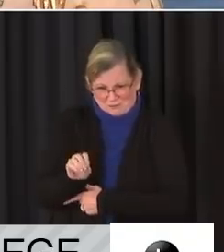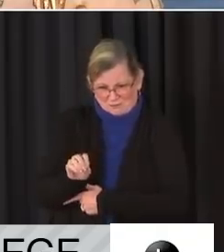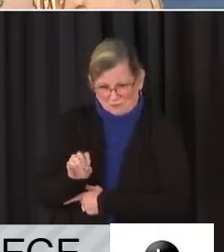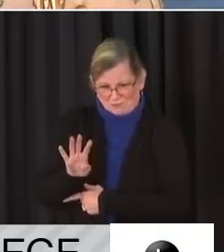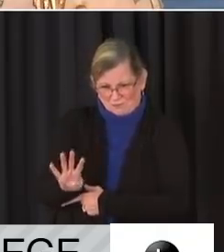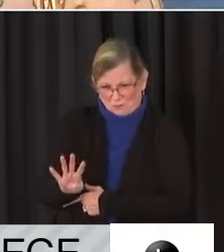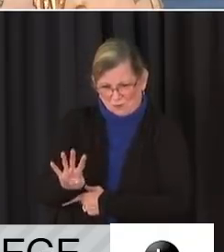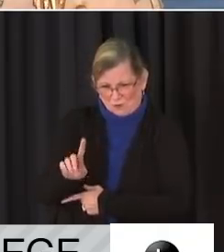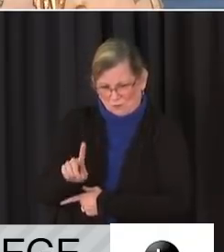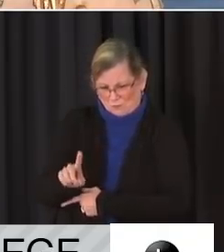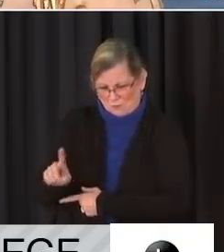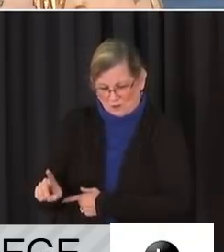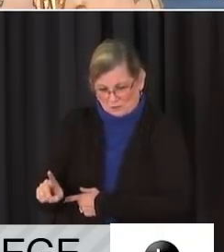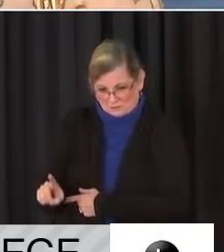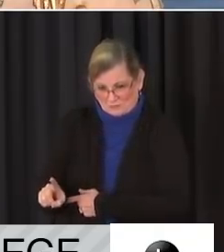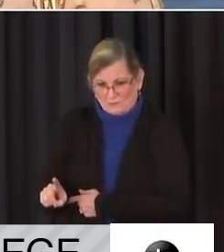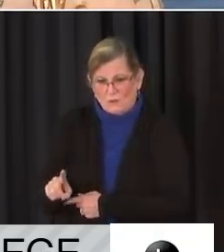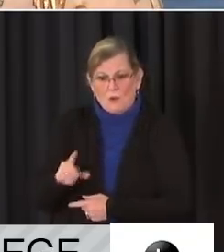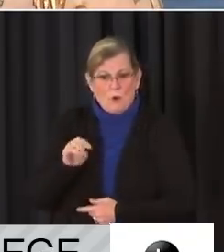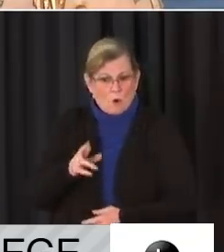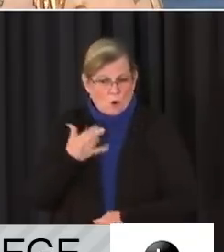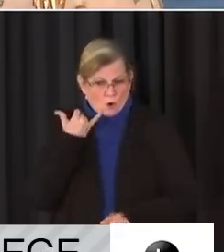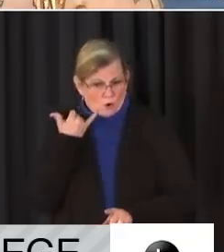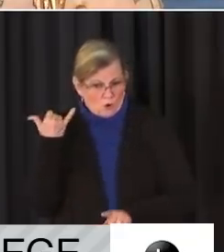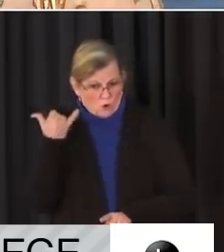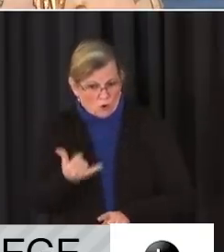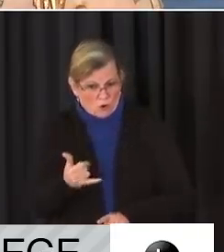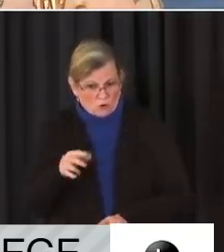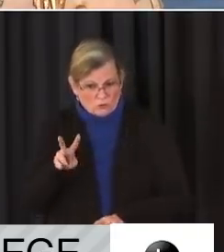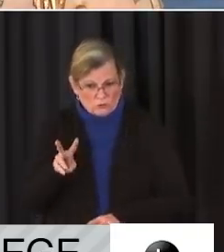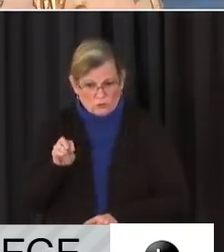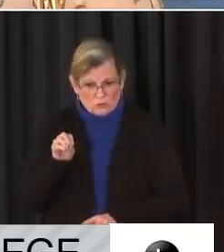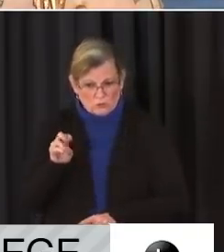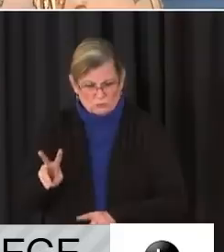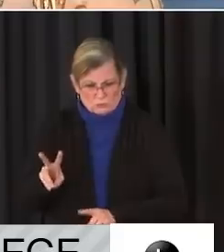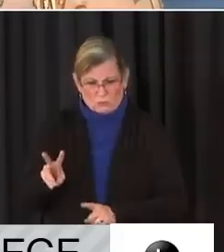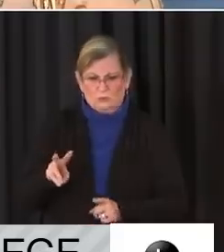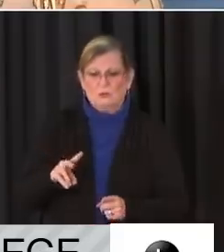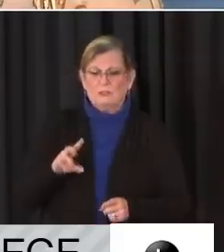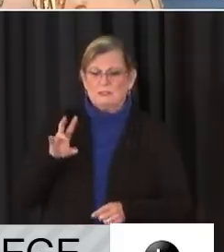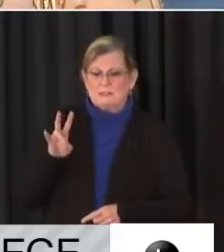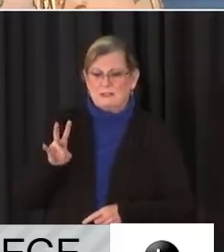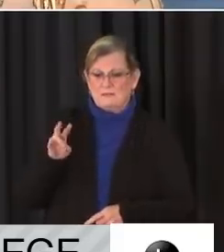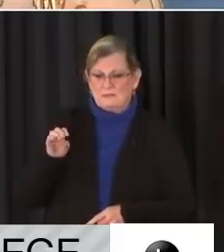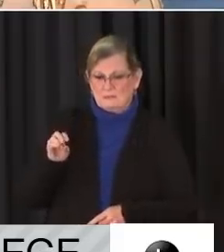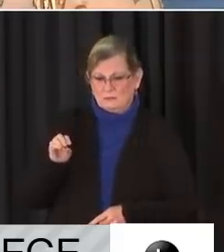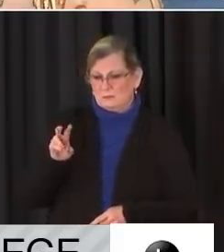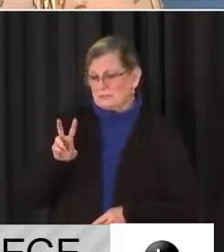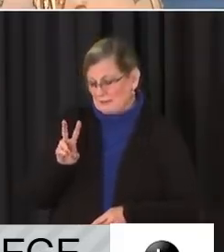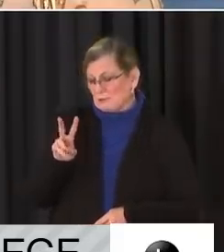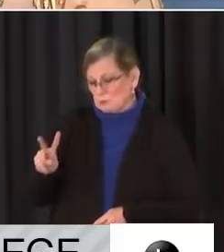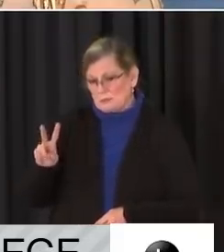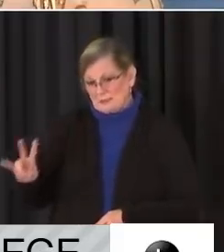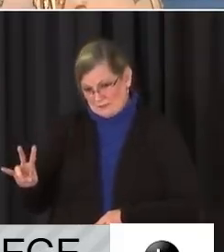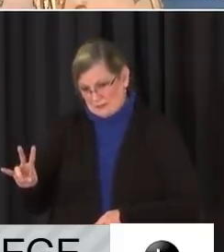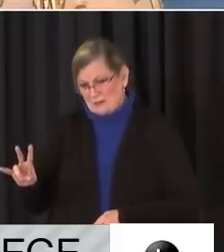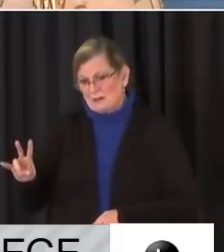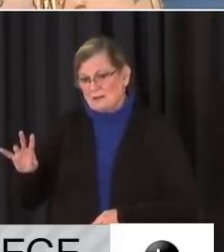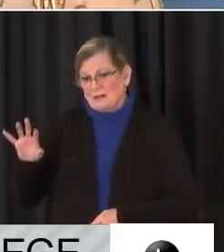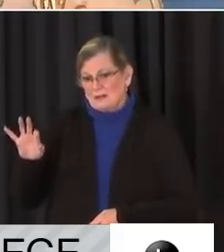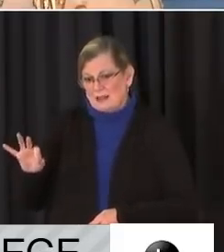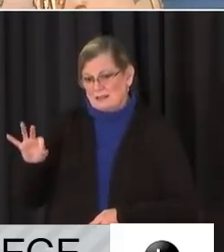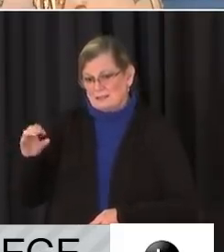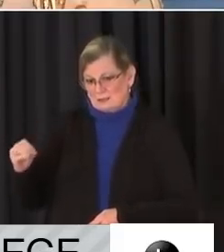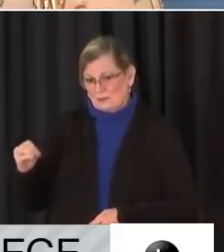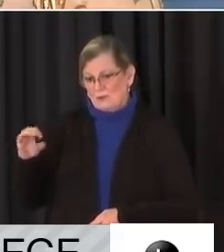50411, 50411, or by calling 202-727-9099. We are still in